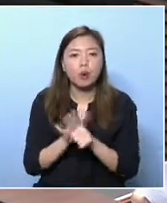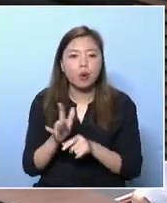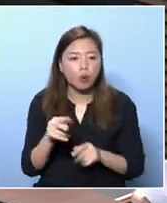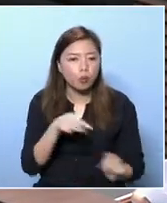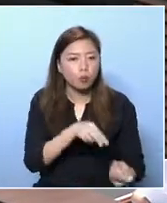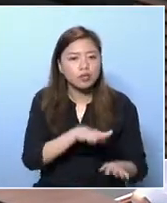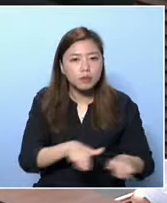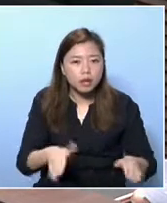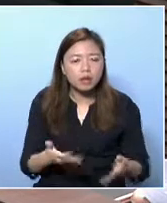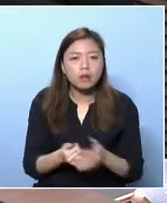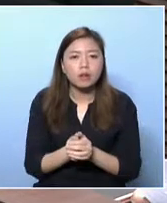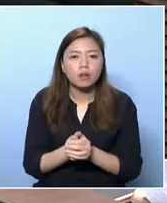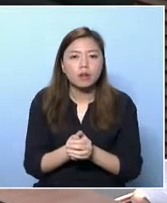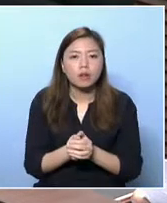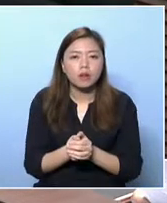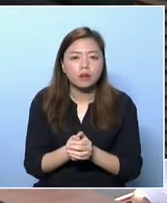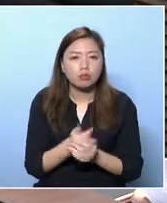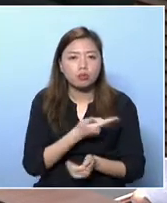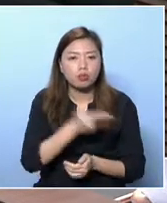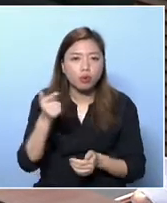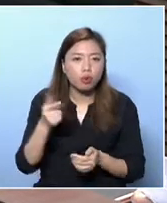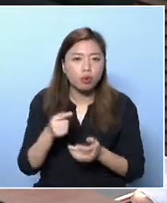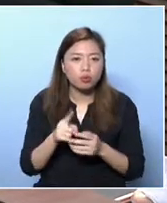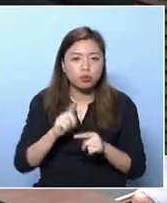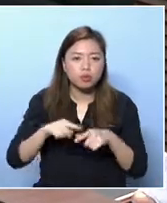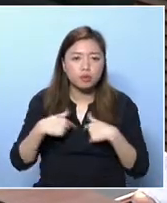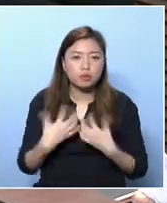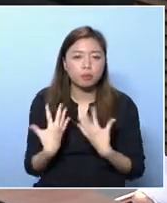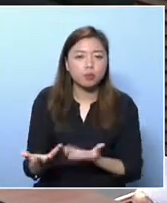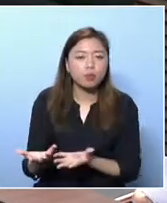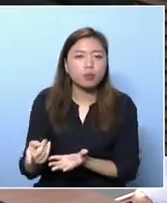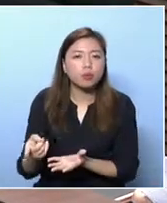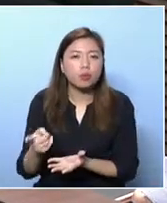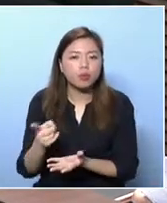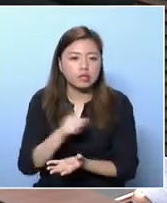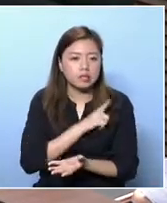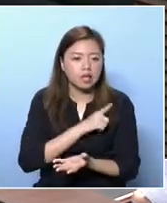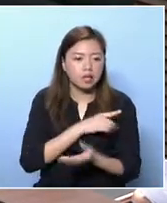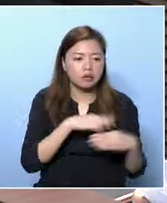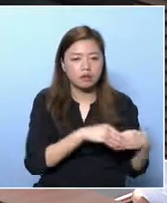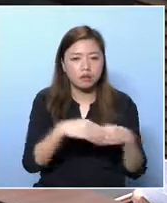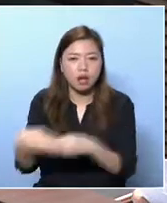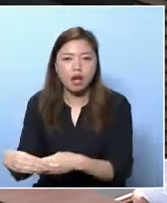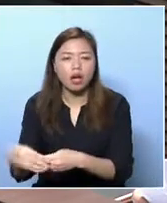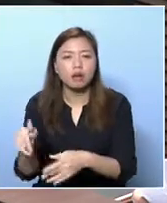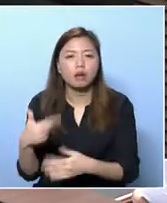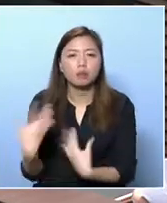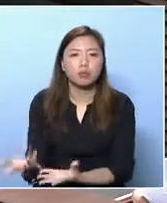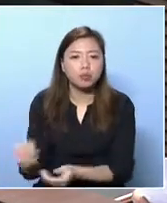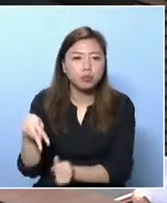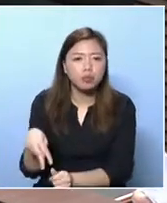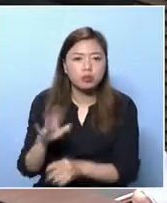service is supposed to help these families. And many childcare centers